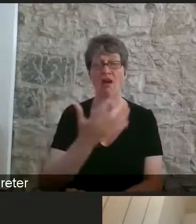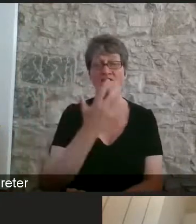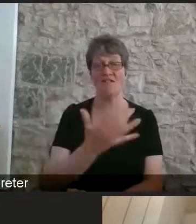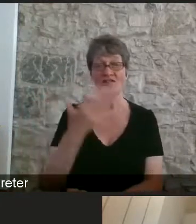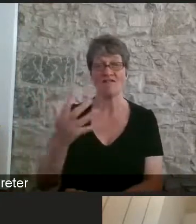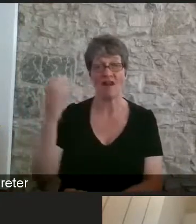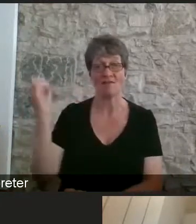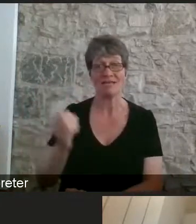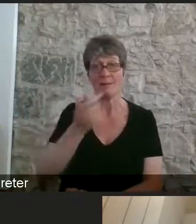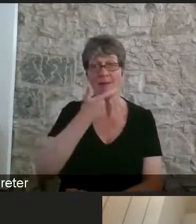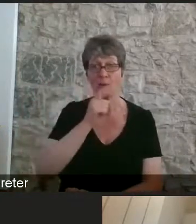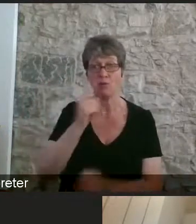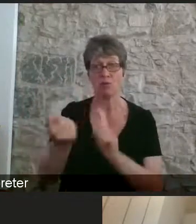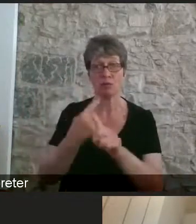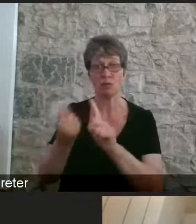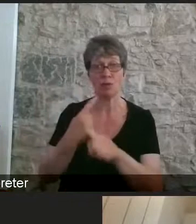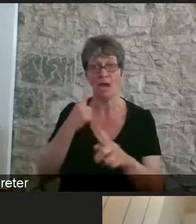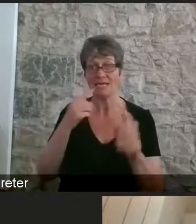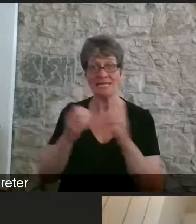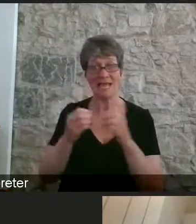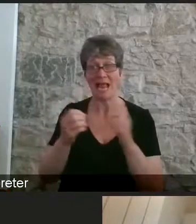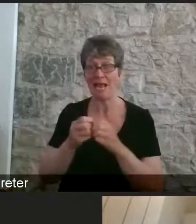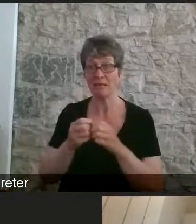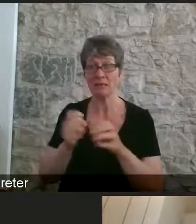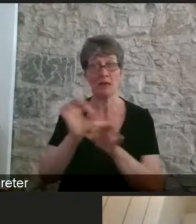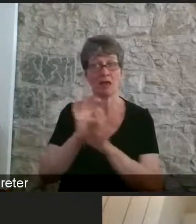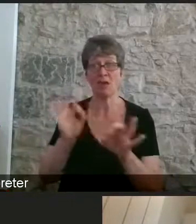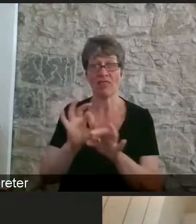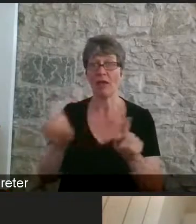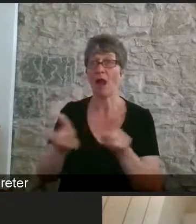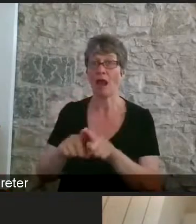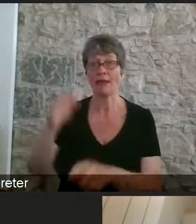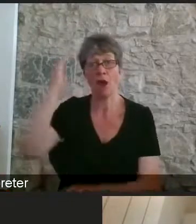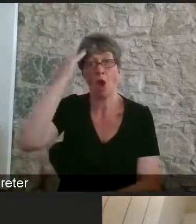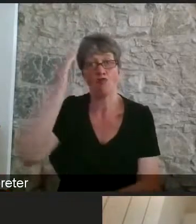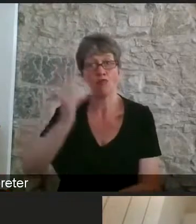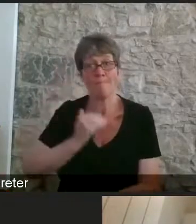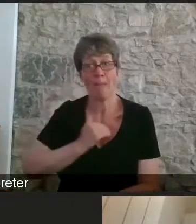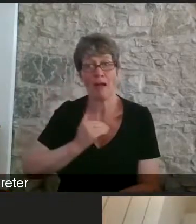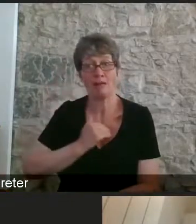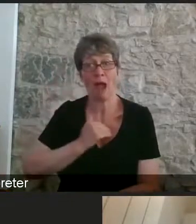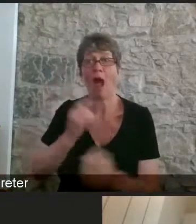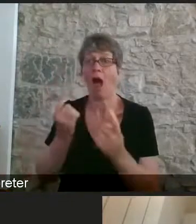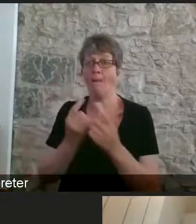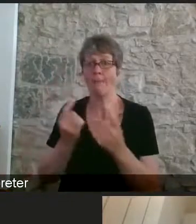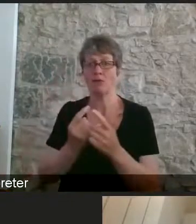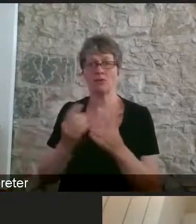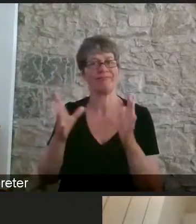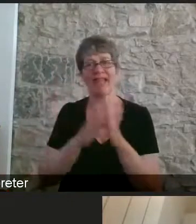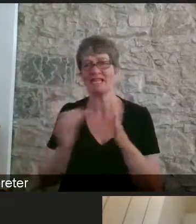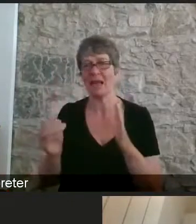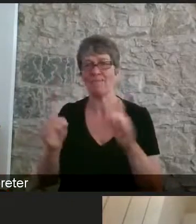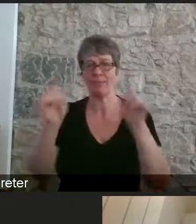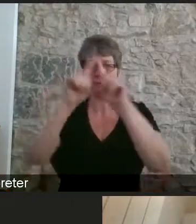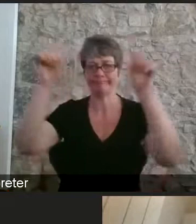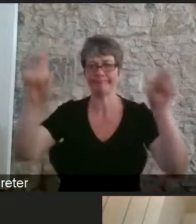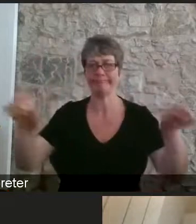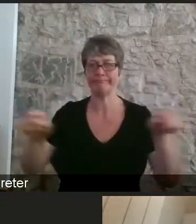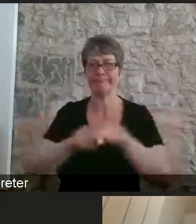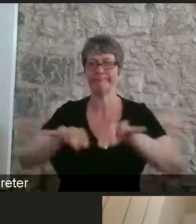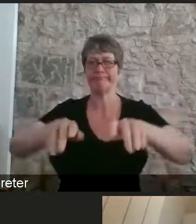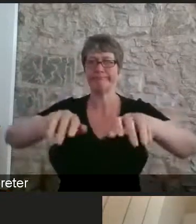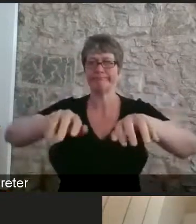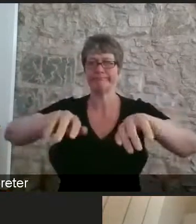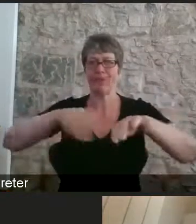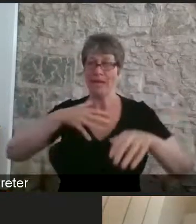said that they did not get reminders about display screen equipment regulations. That is to say, the adjustments